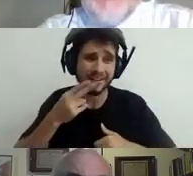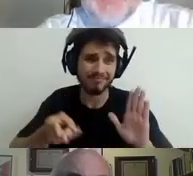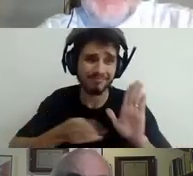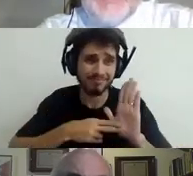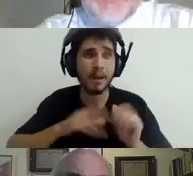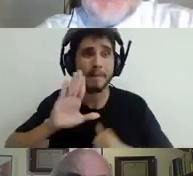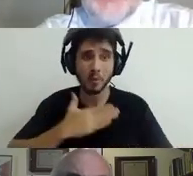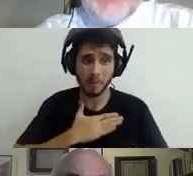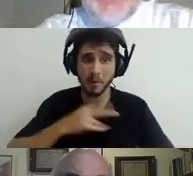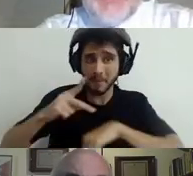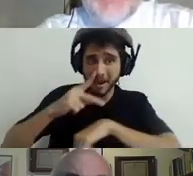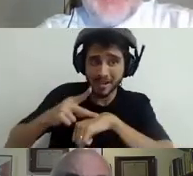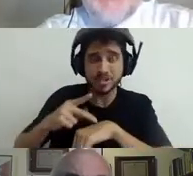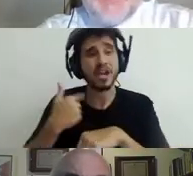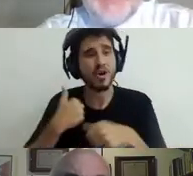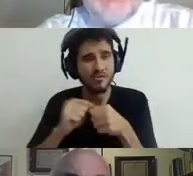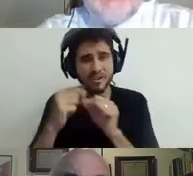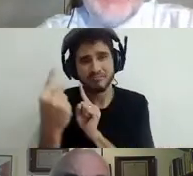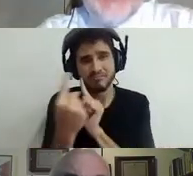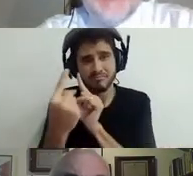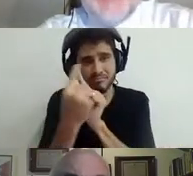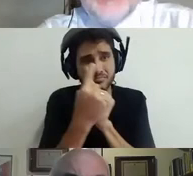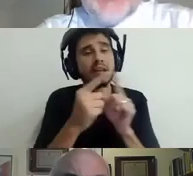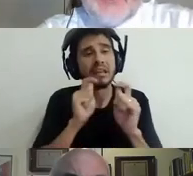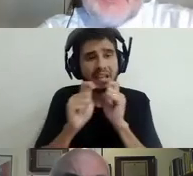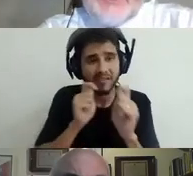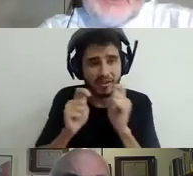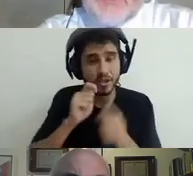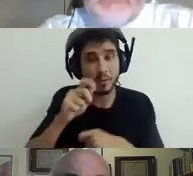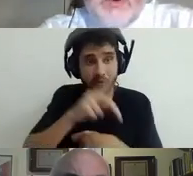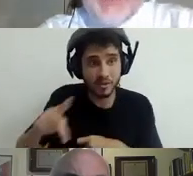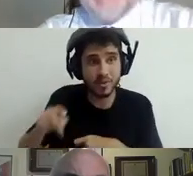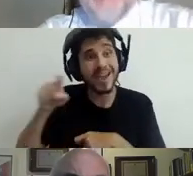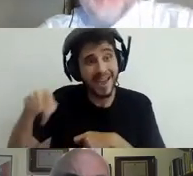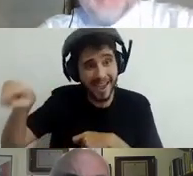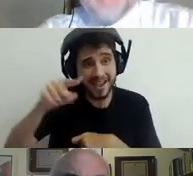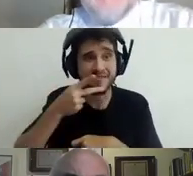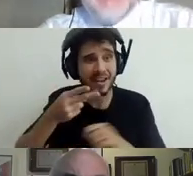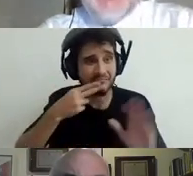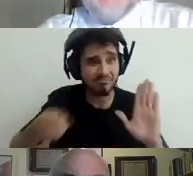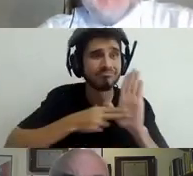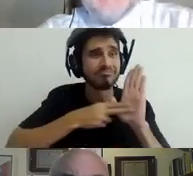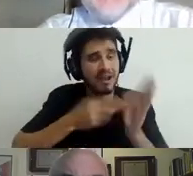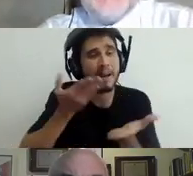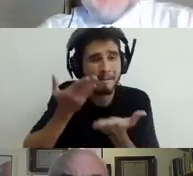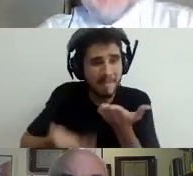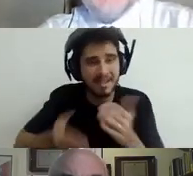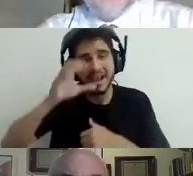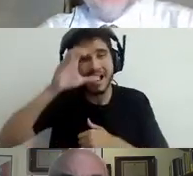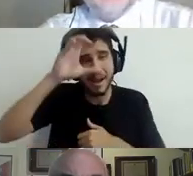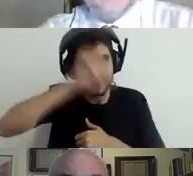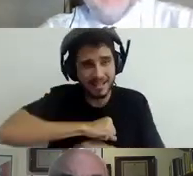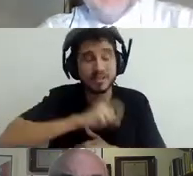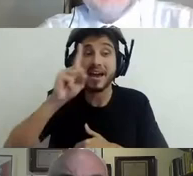teachers, they said, well, actually the learning loss is, is quite low. But when we actually assessed